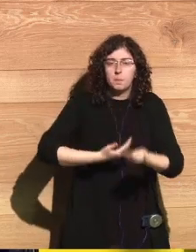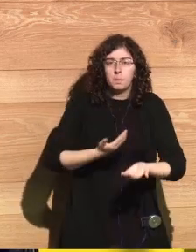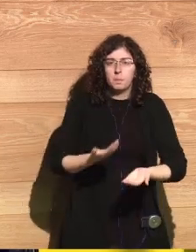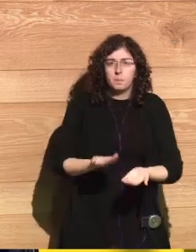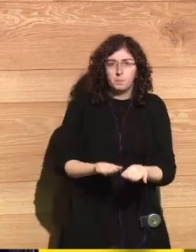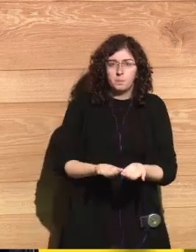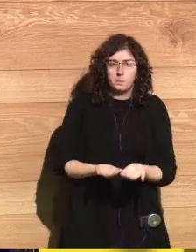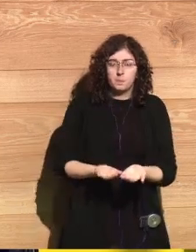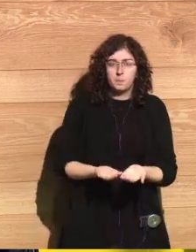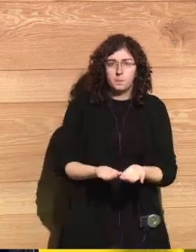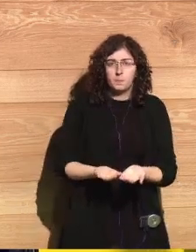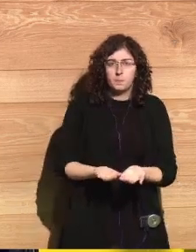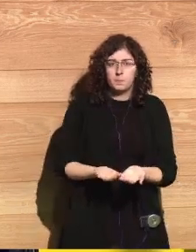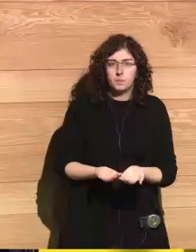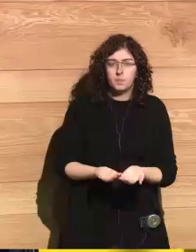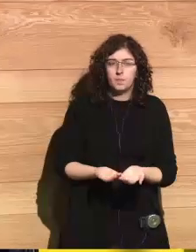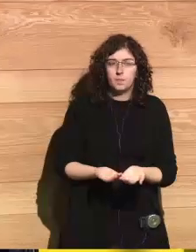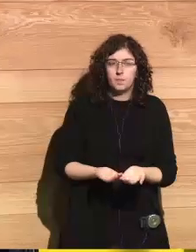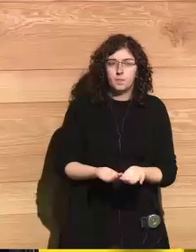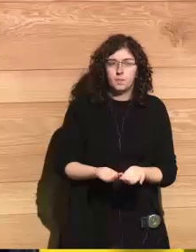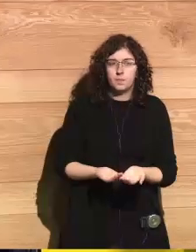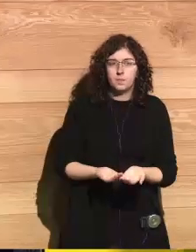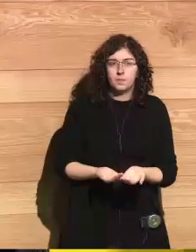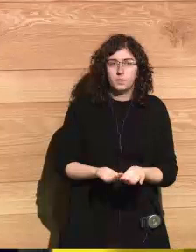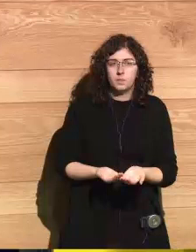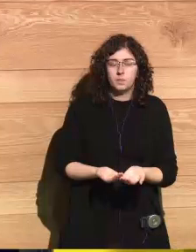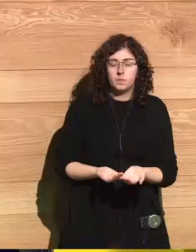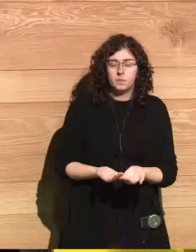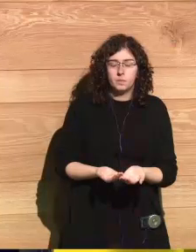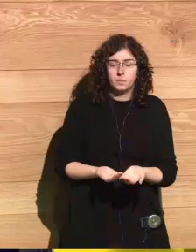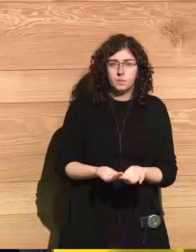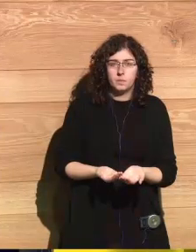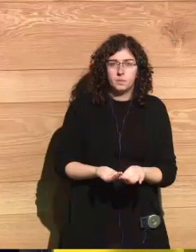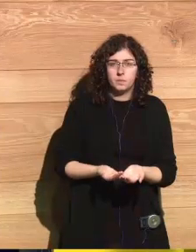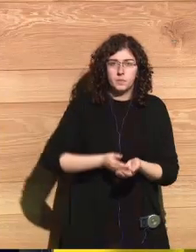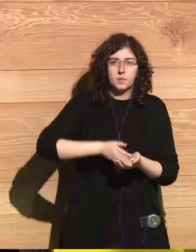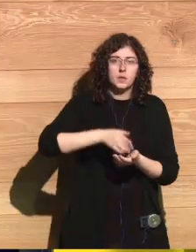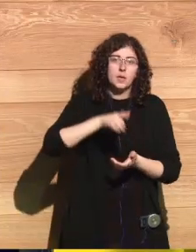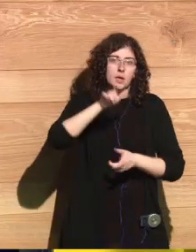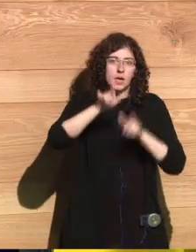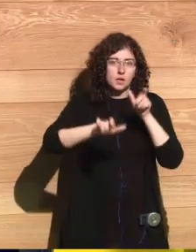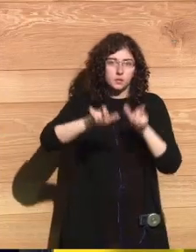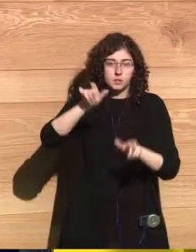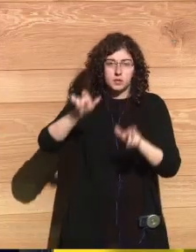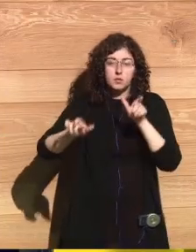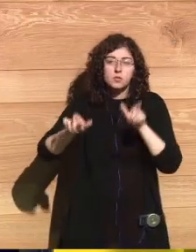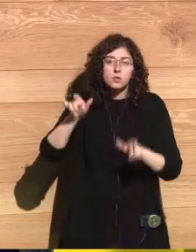want to take the issue of nuclear weapons seriously.